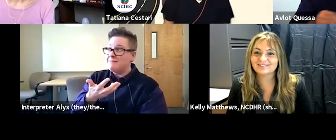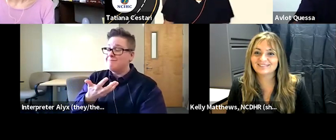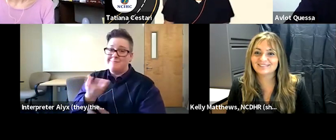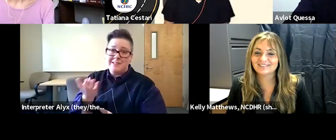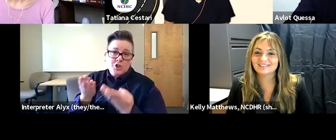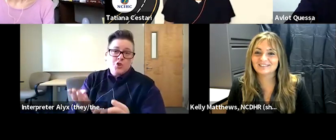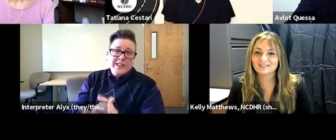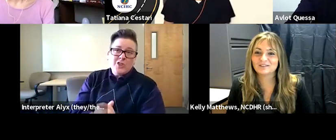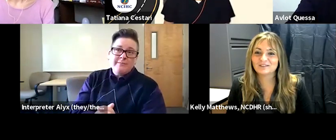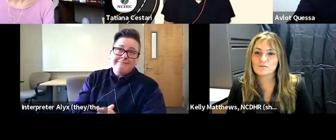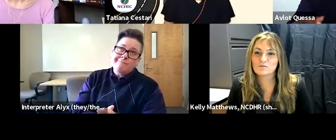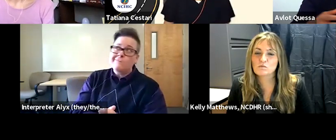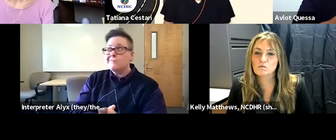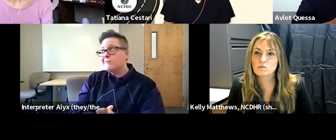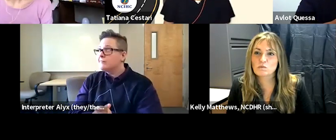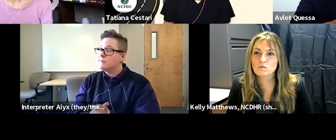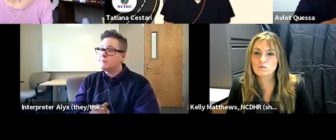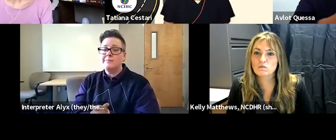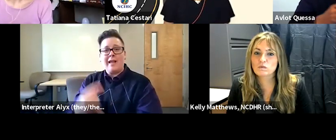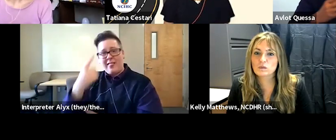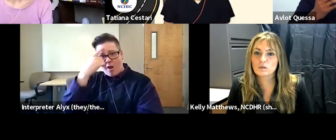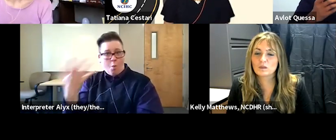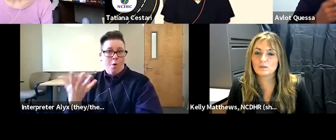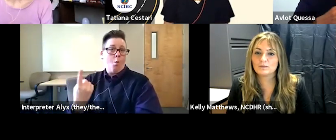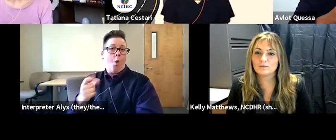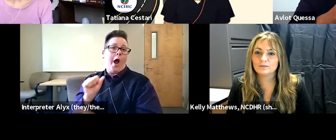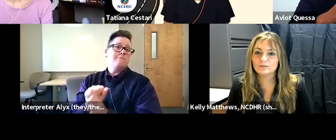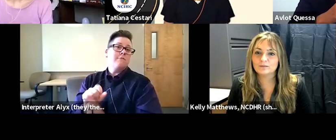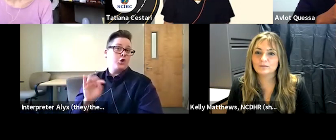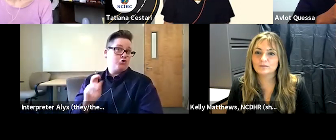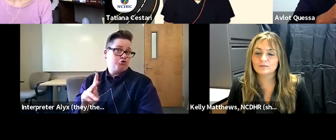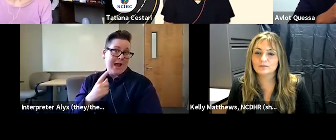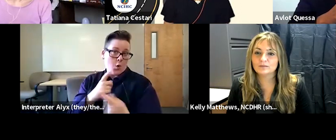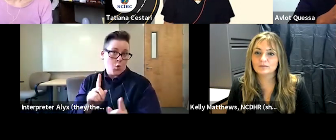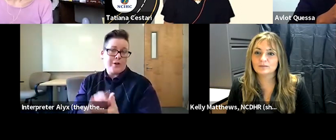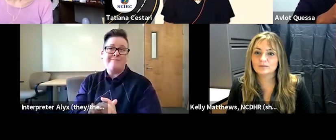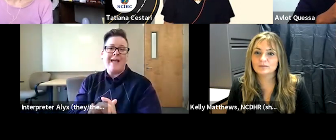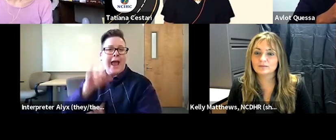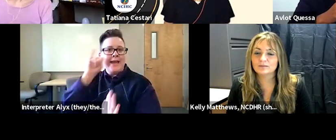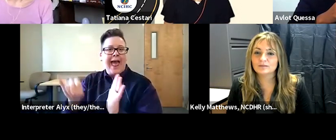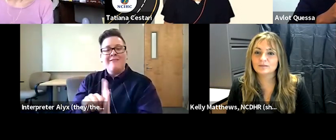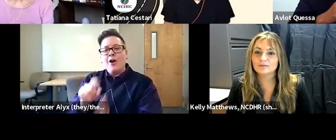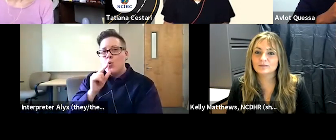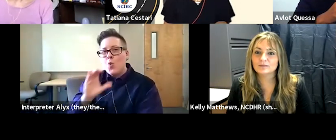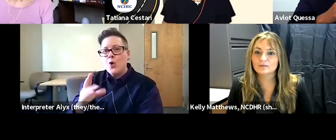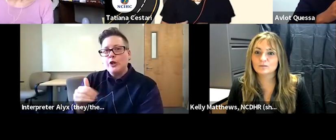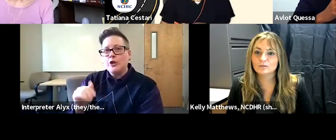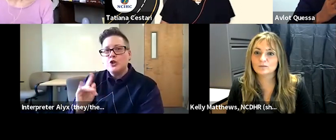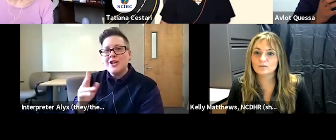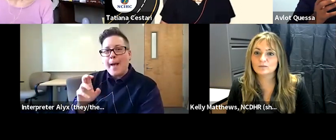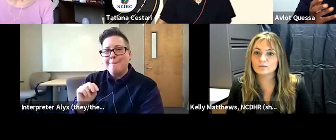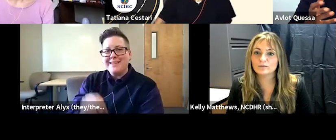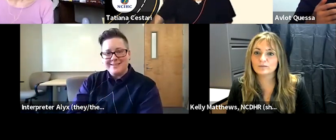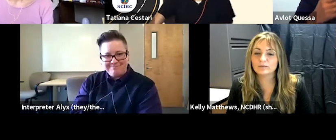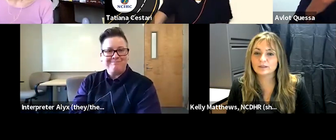of the uh the trick that's really worked for us is to be able to identify champions and you you know